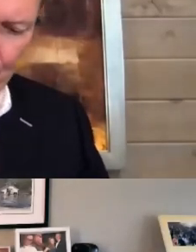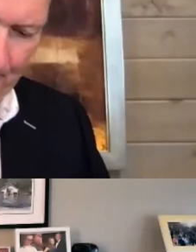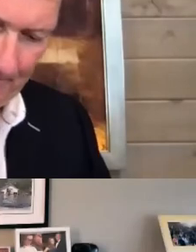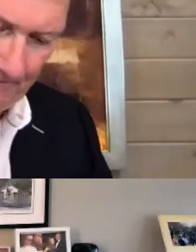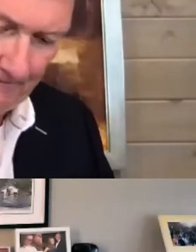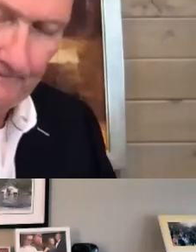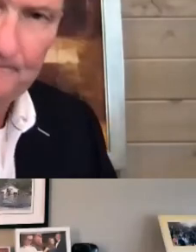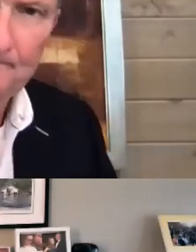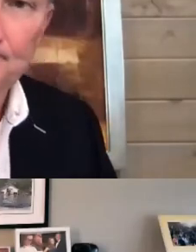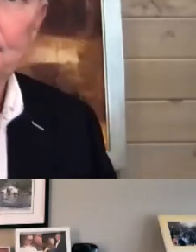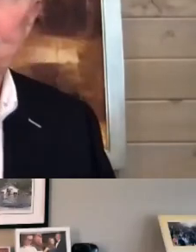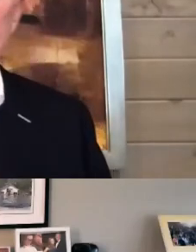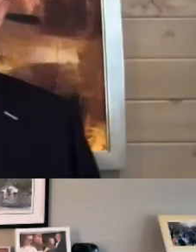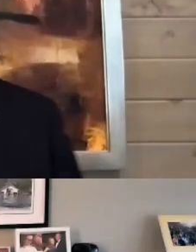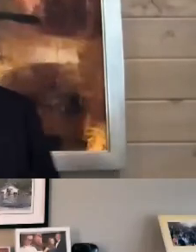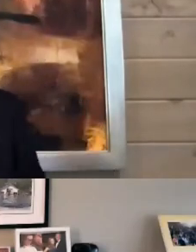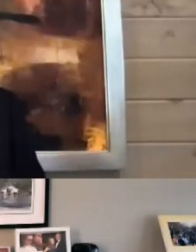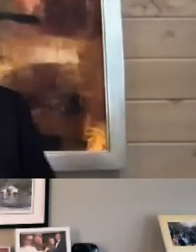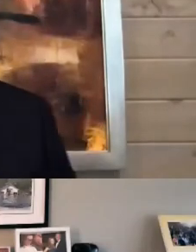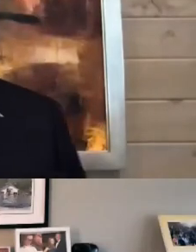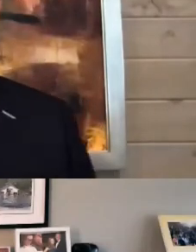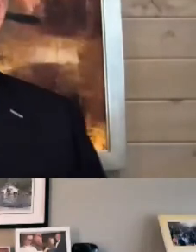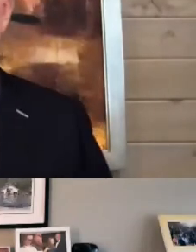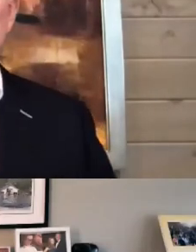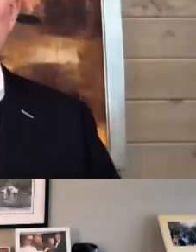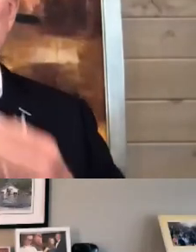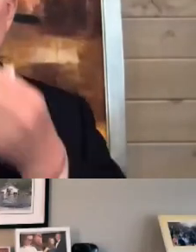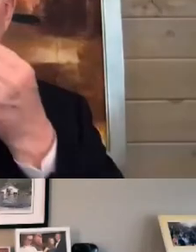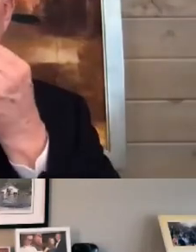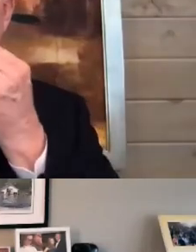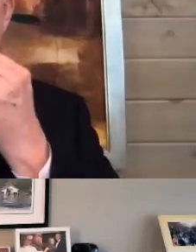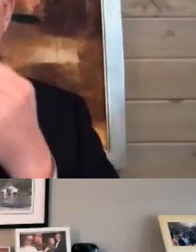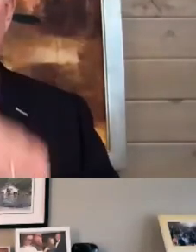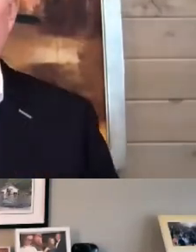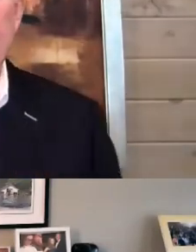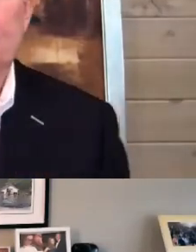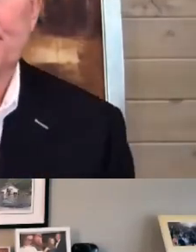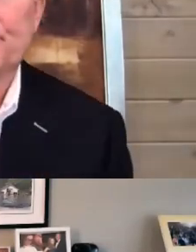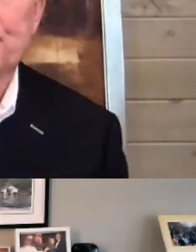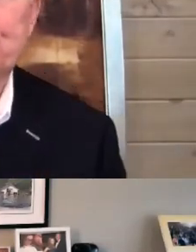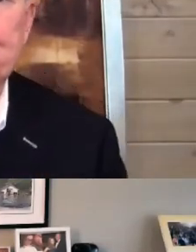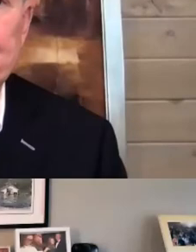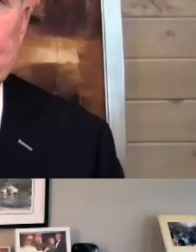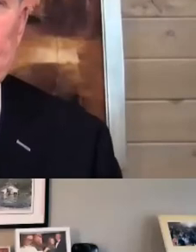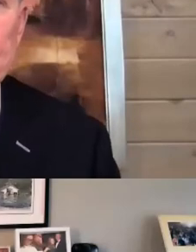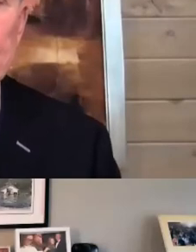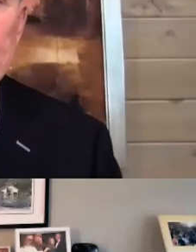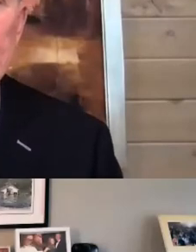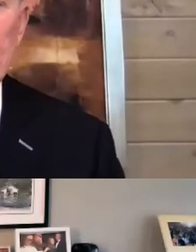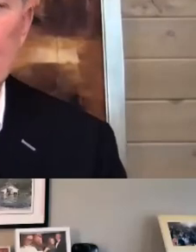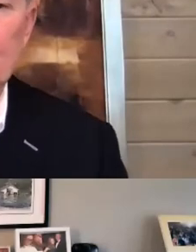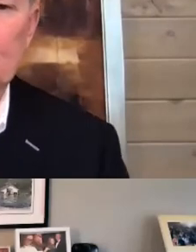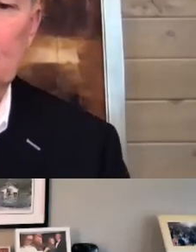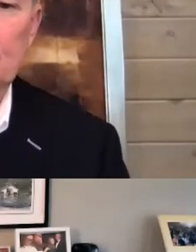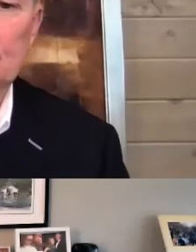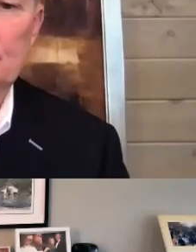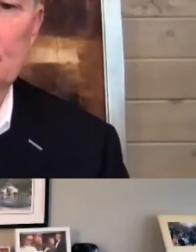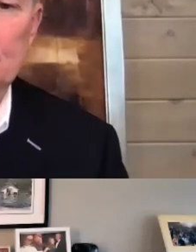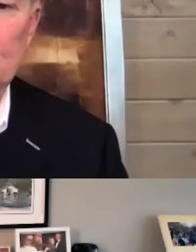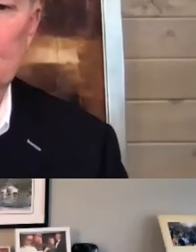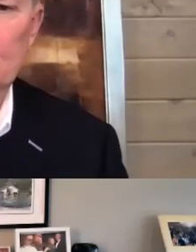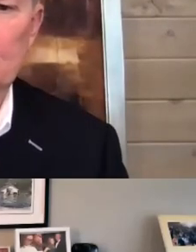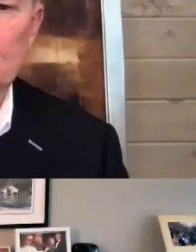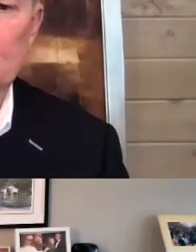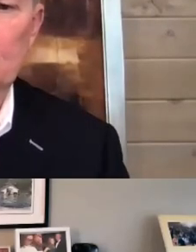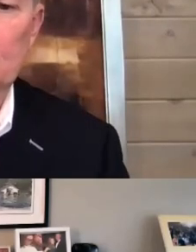work policies, right? Who will take the lead to do that? Because given what they do and who they are,